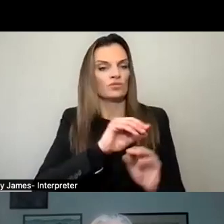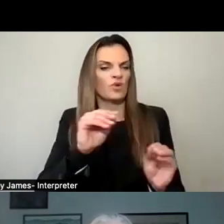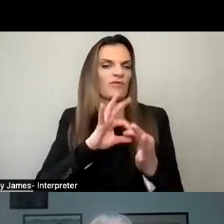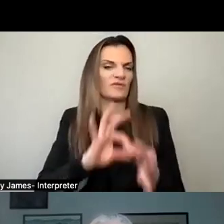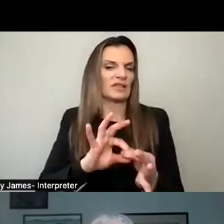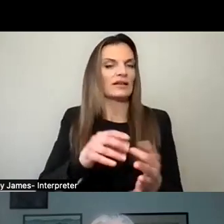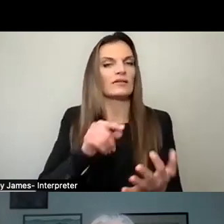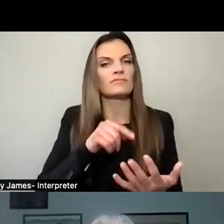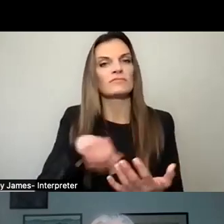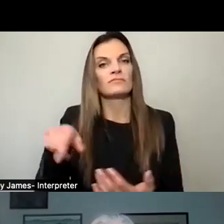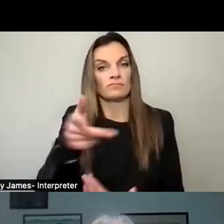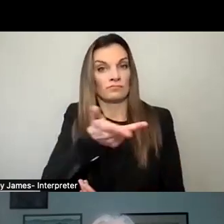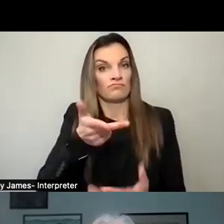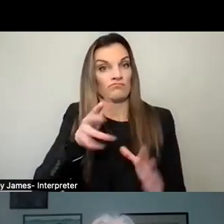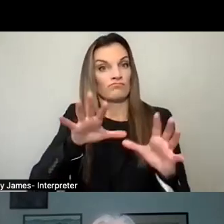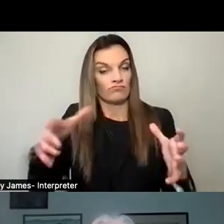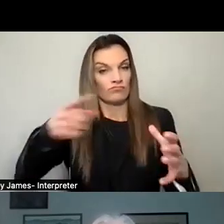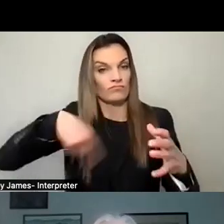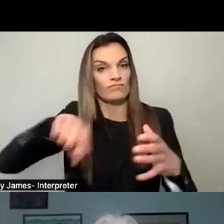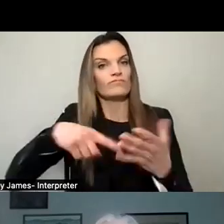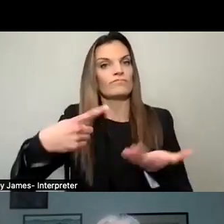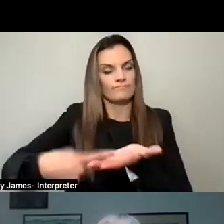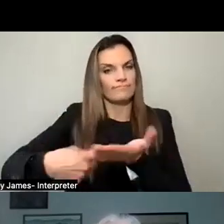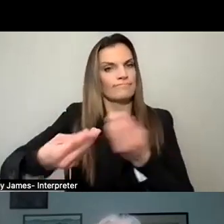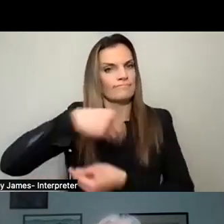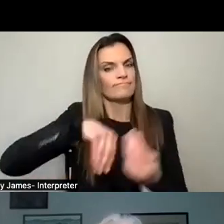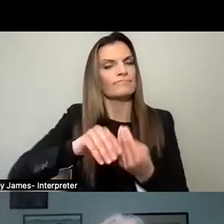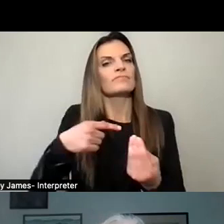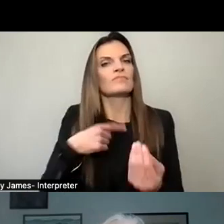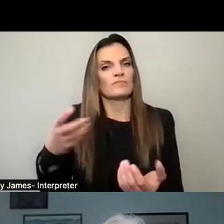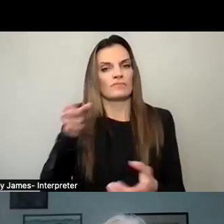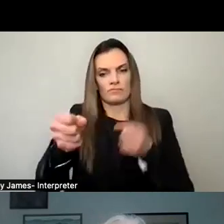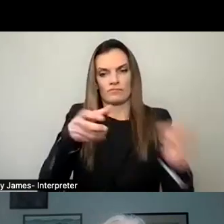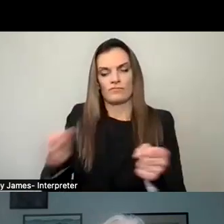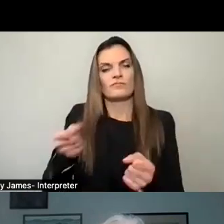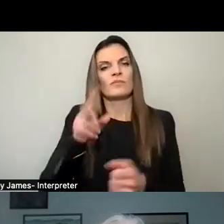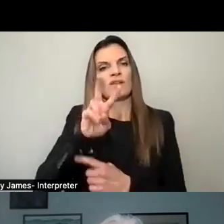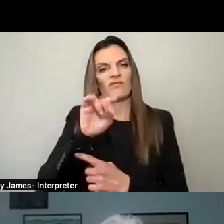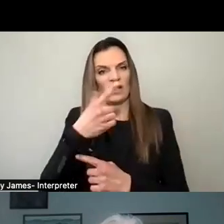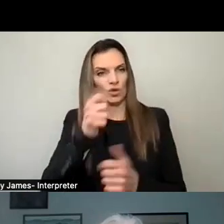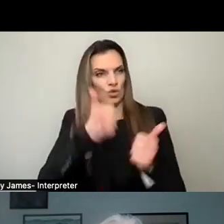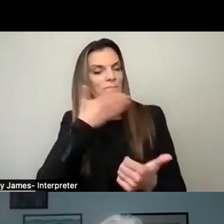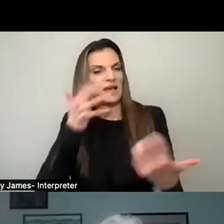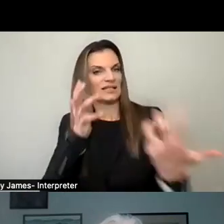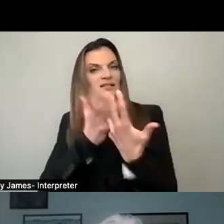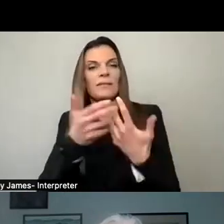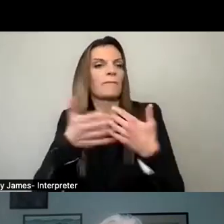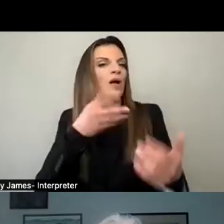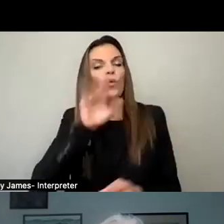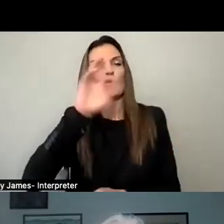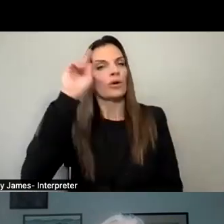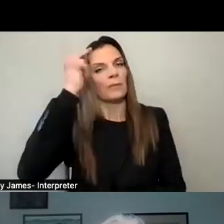We select among ourselves the people we think are best for the village, regardless of political orientation.